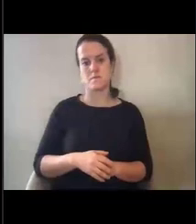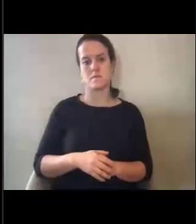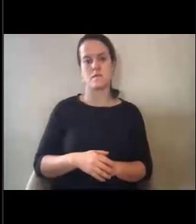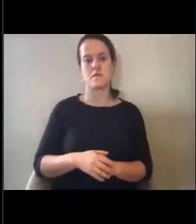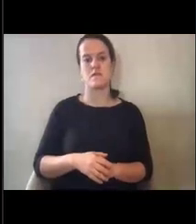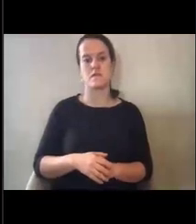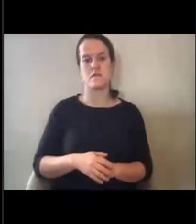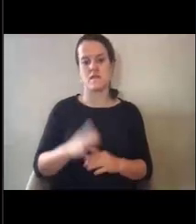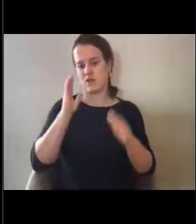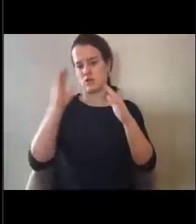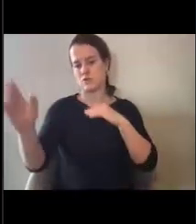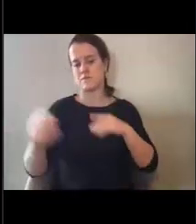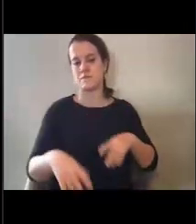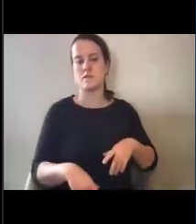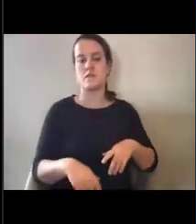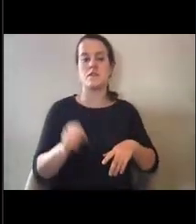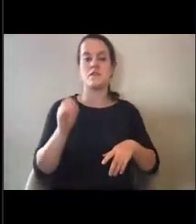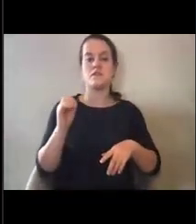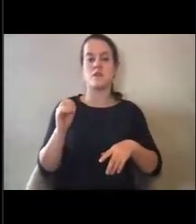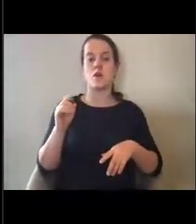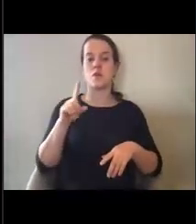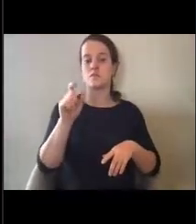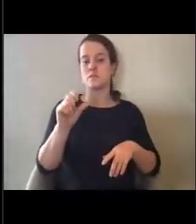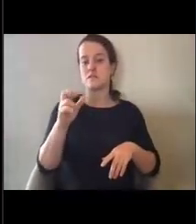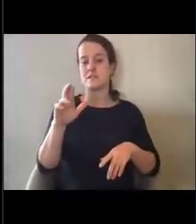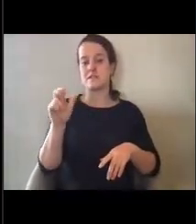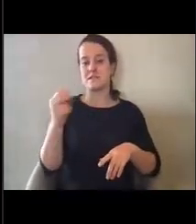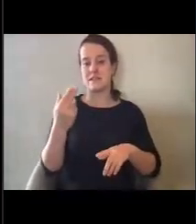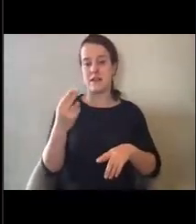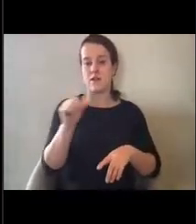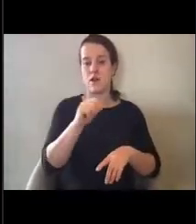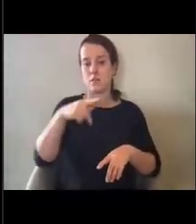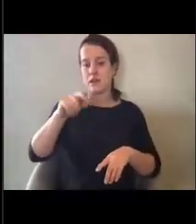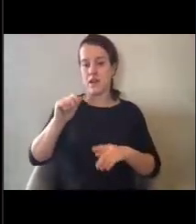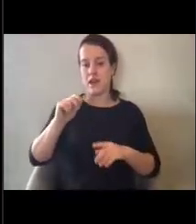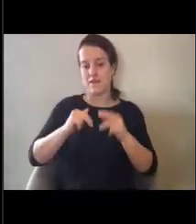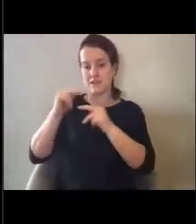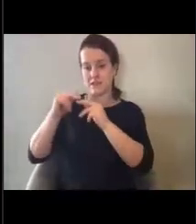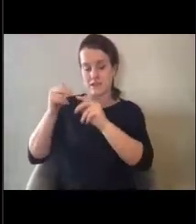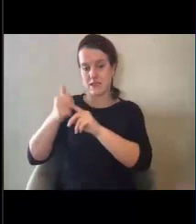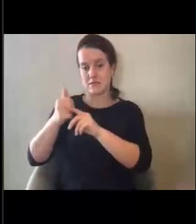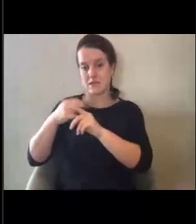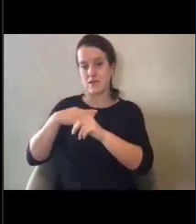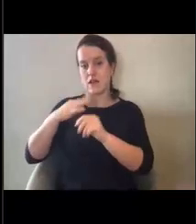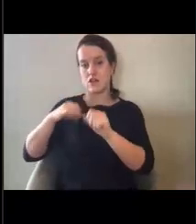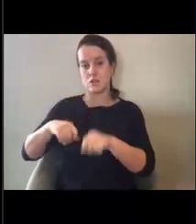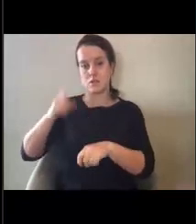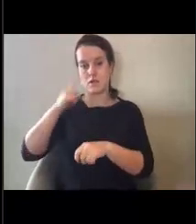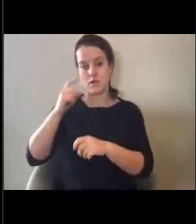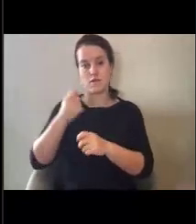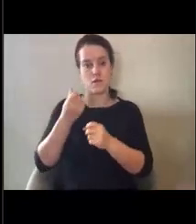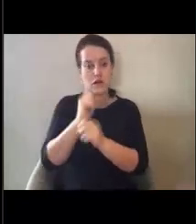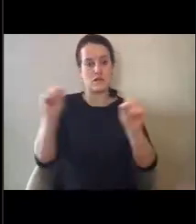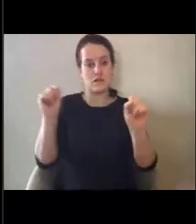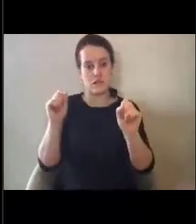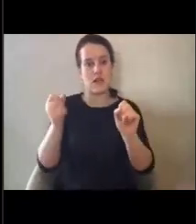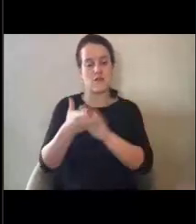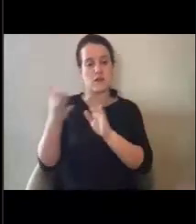you. Are all PA facilities eligible for reimbursement for safe opening and operating costs?